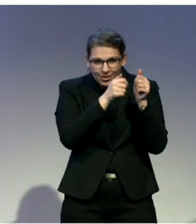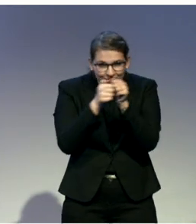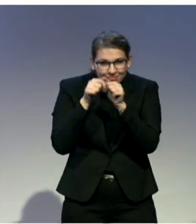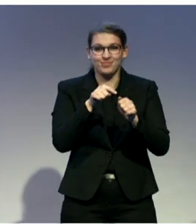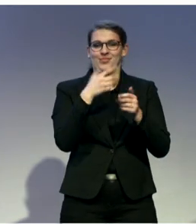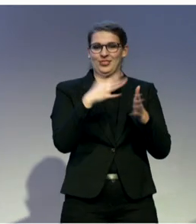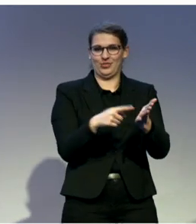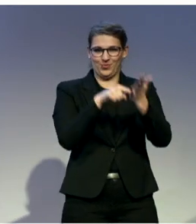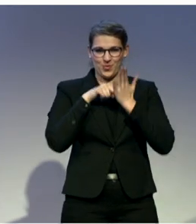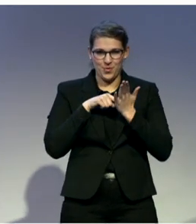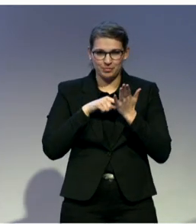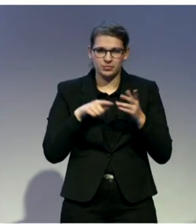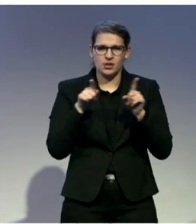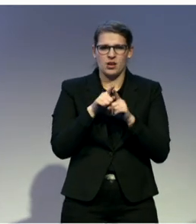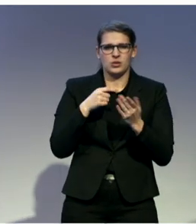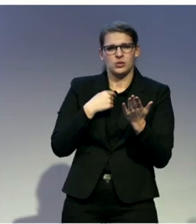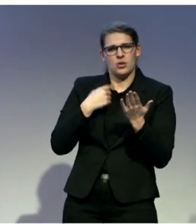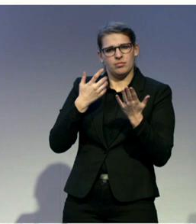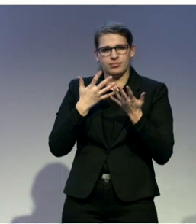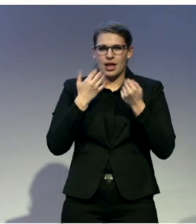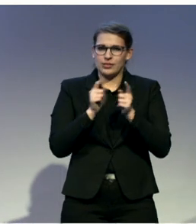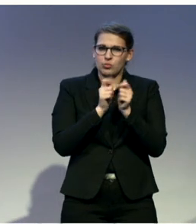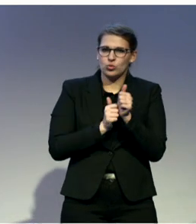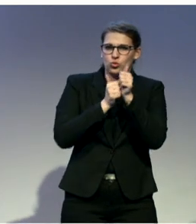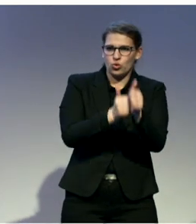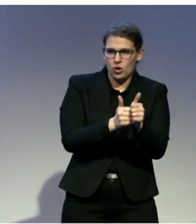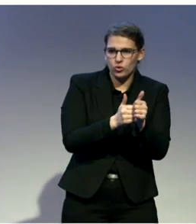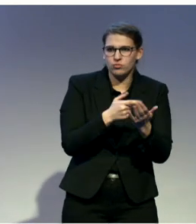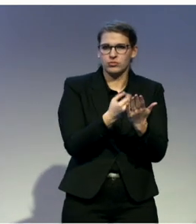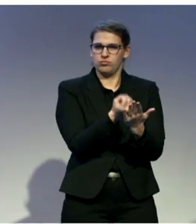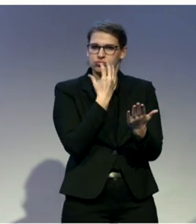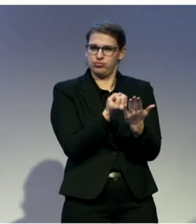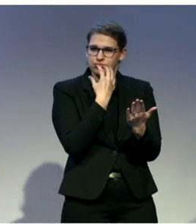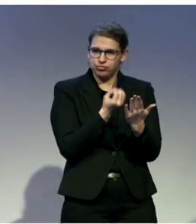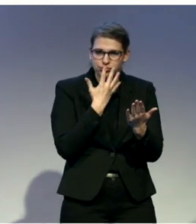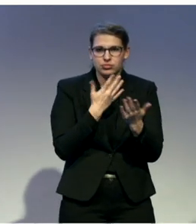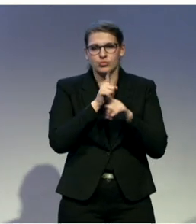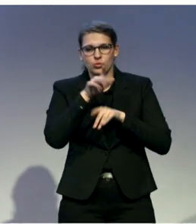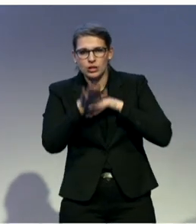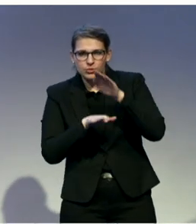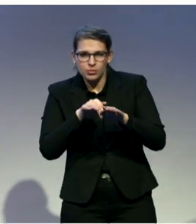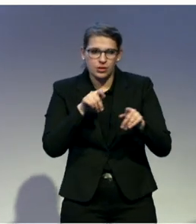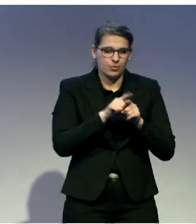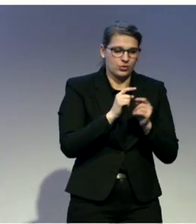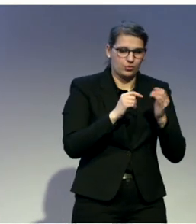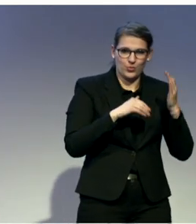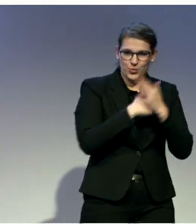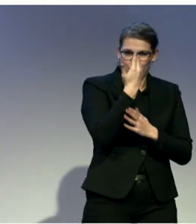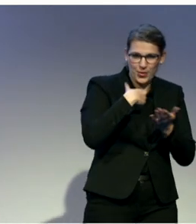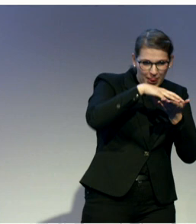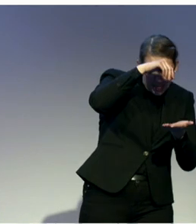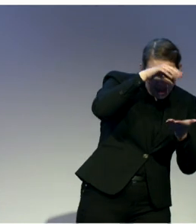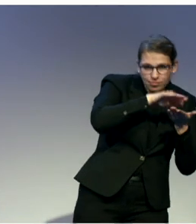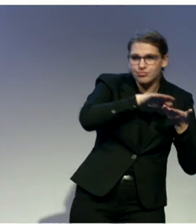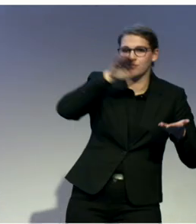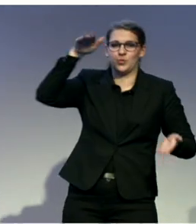and advanced sign language with the five criteria. In South African sign language, we have five criteria that make up a sign. We also have a